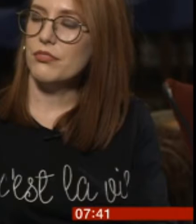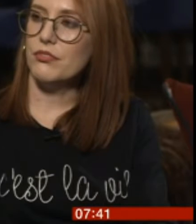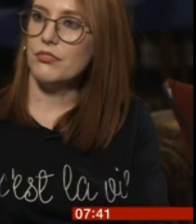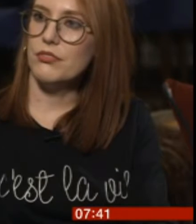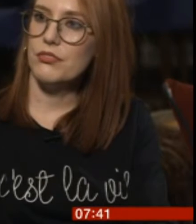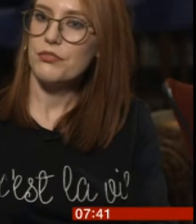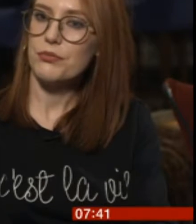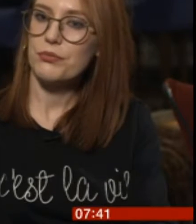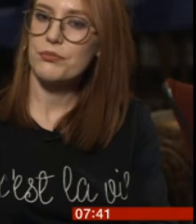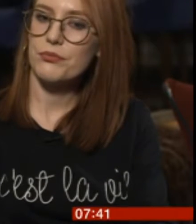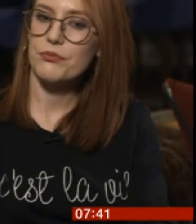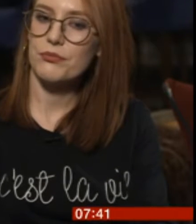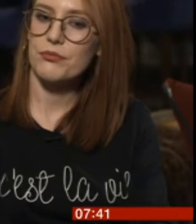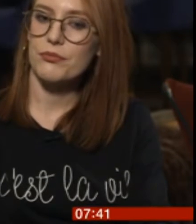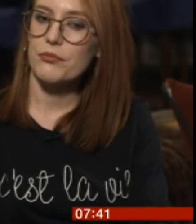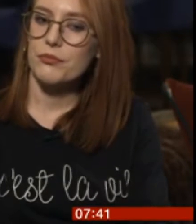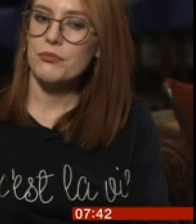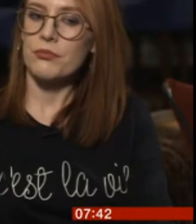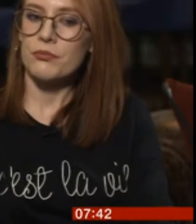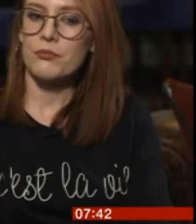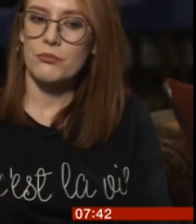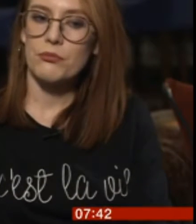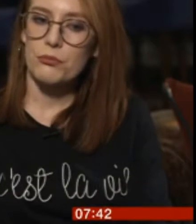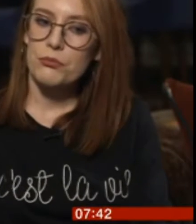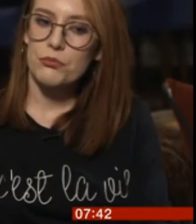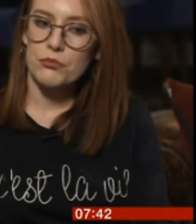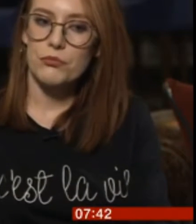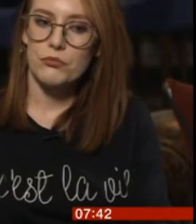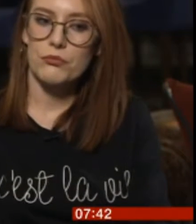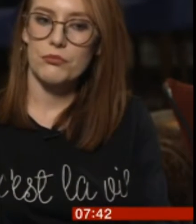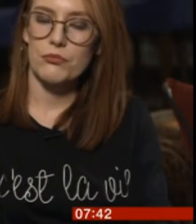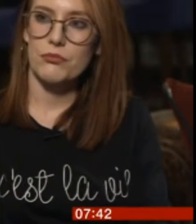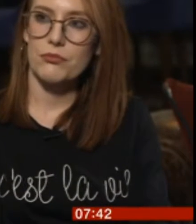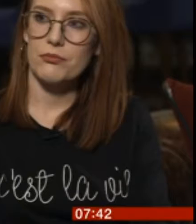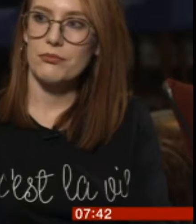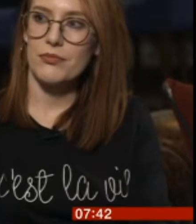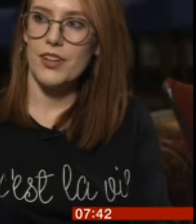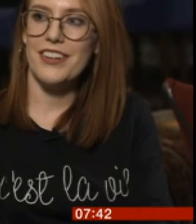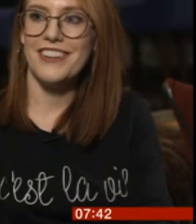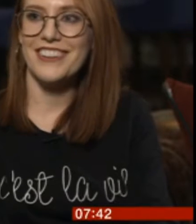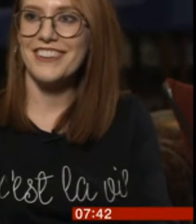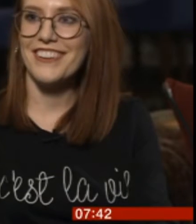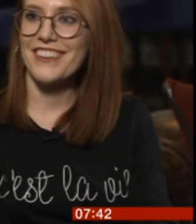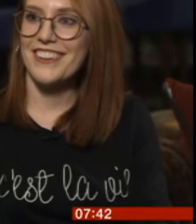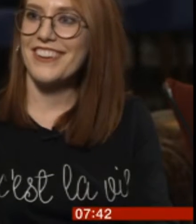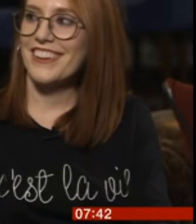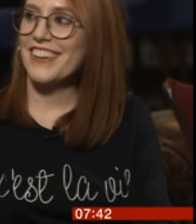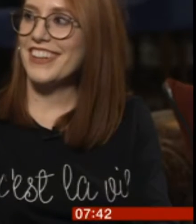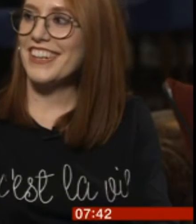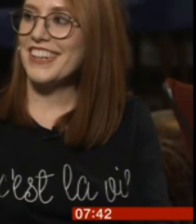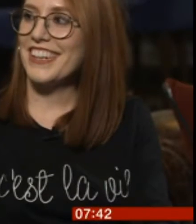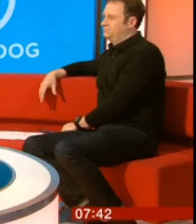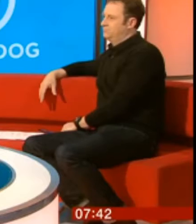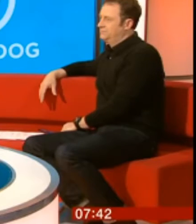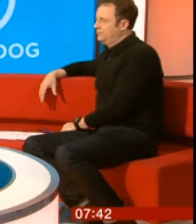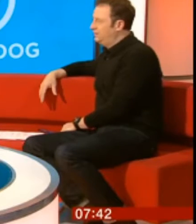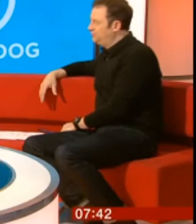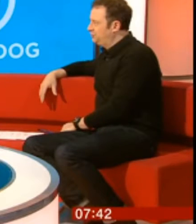up. We're there to enjoy a meal and then hopefully go home at the end of the night, not in an ambulance.